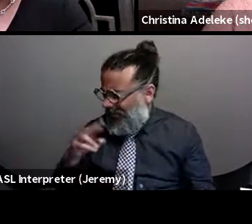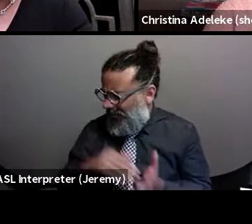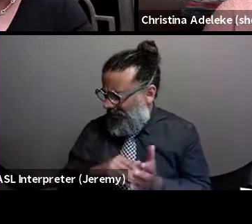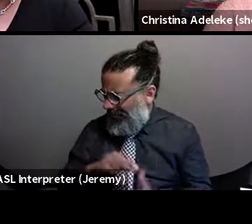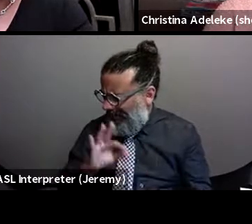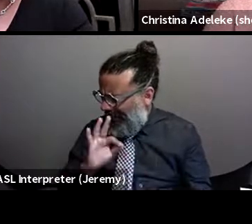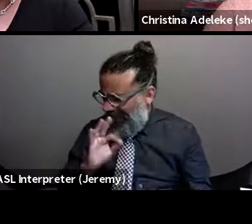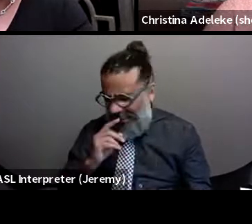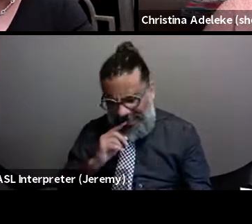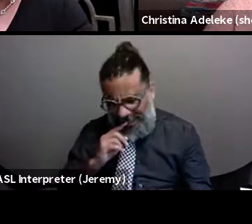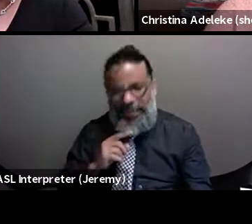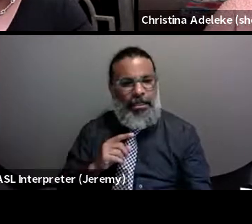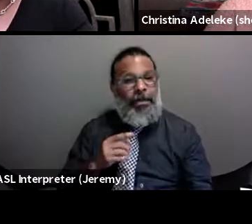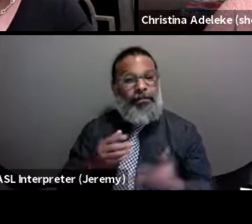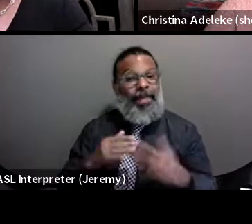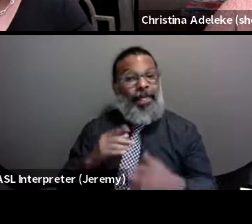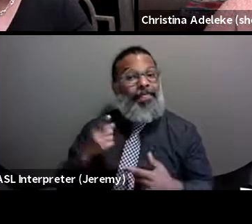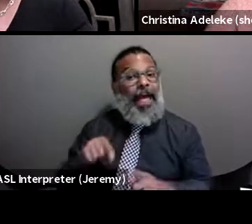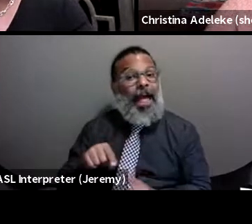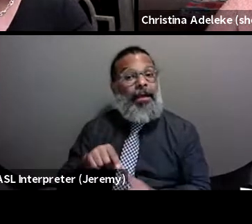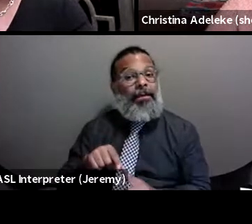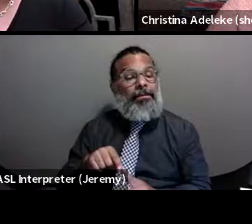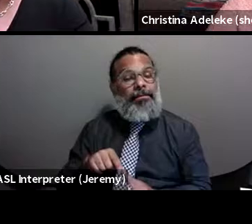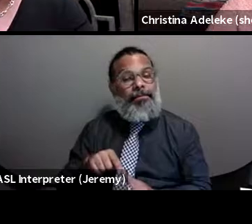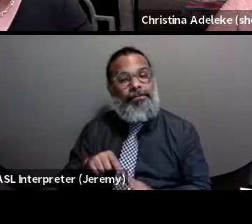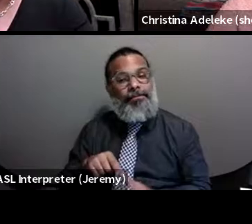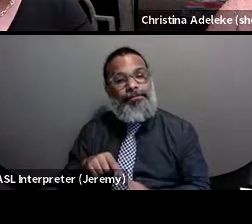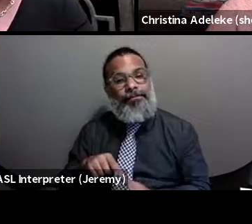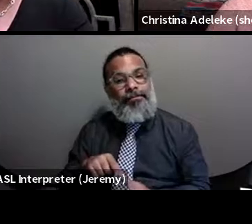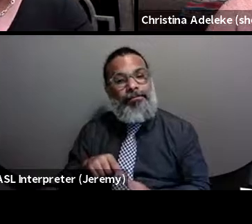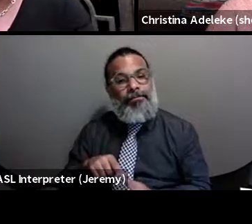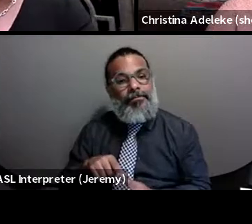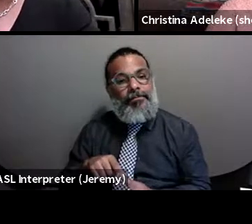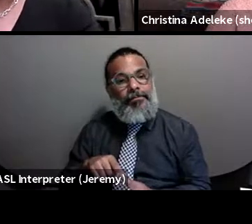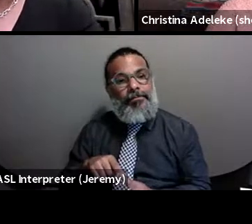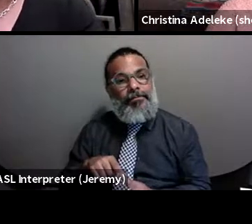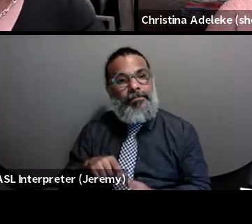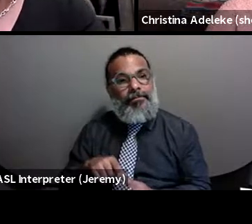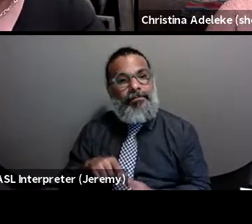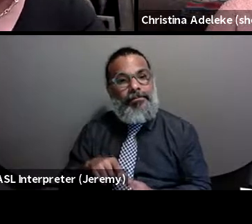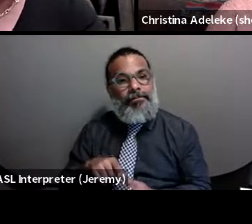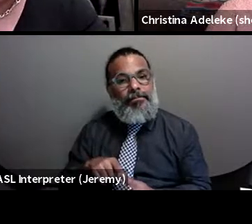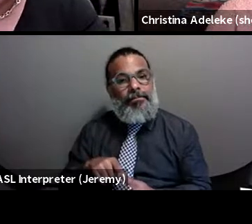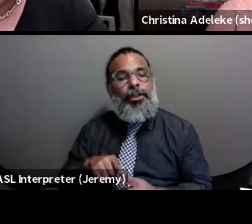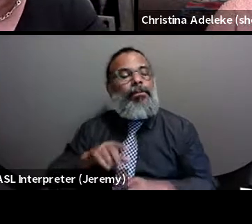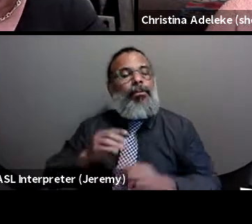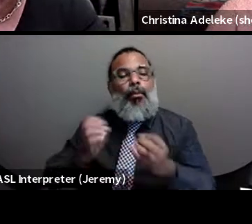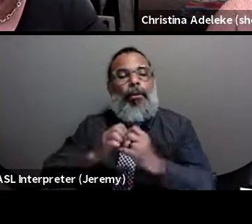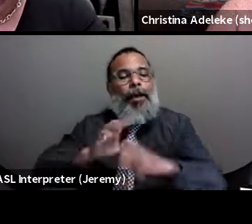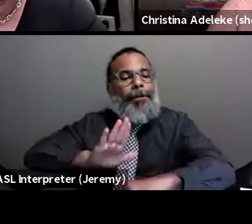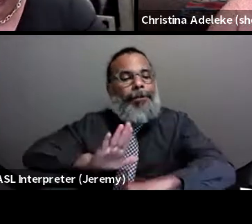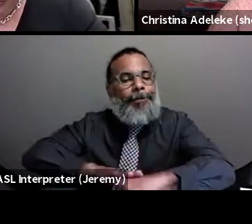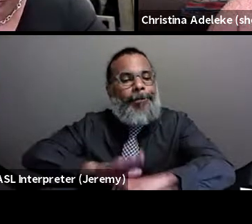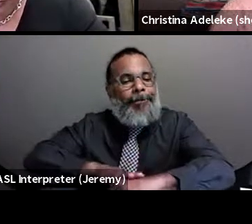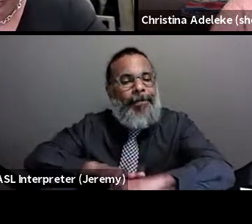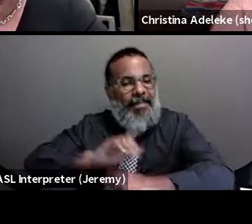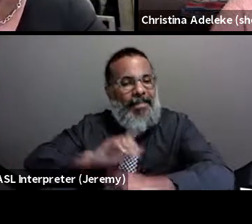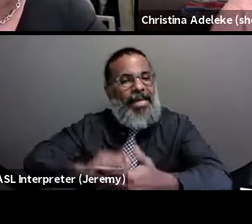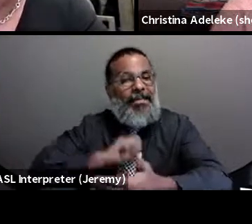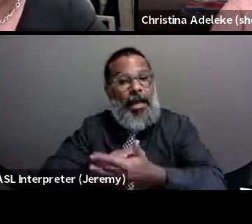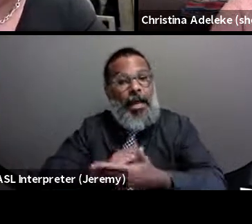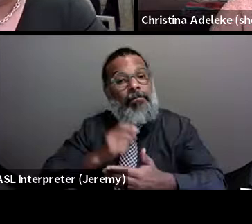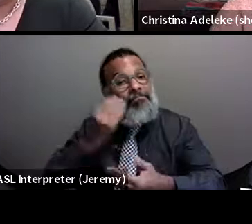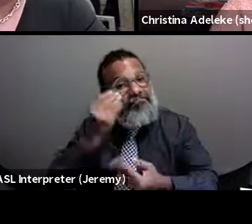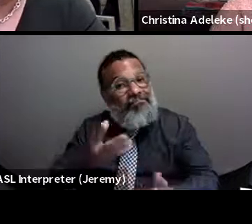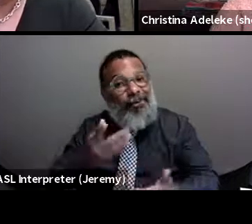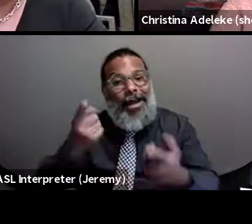and, you know, and that one was about, you know, just warning about what was going to happen in